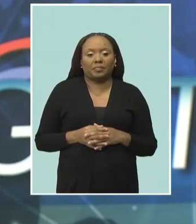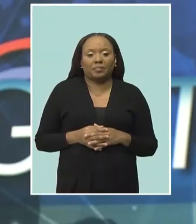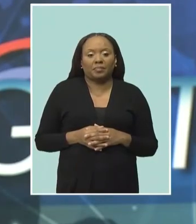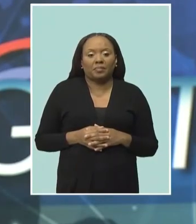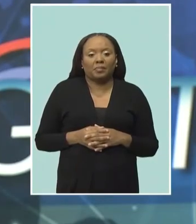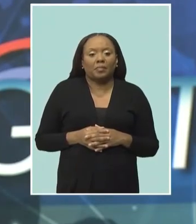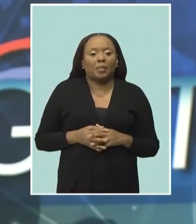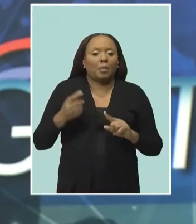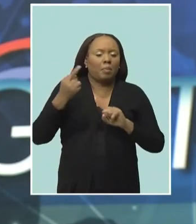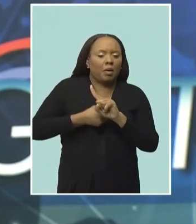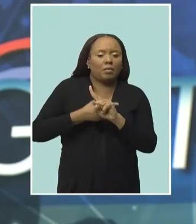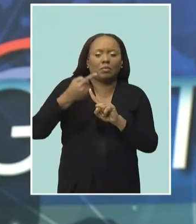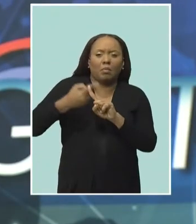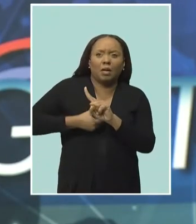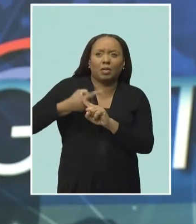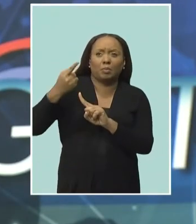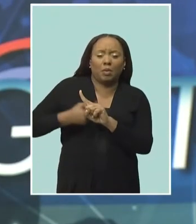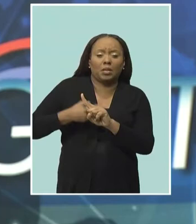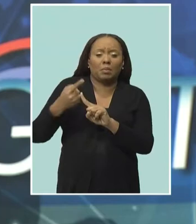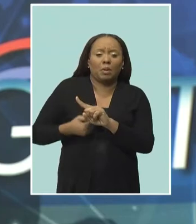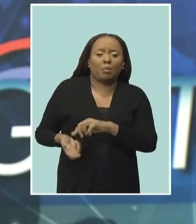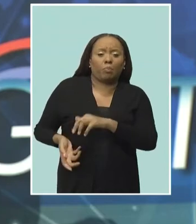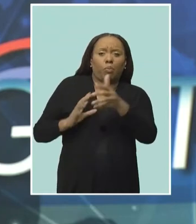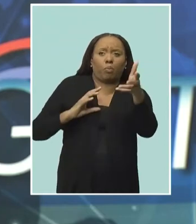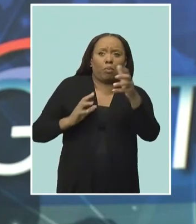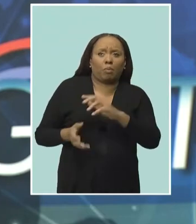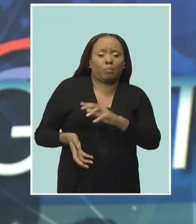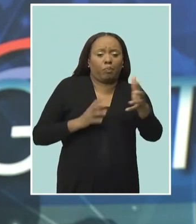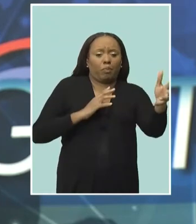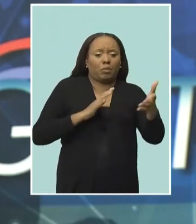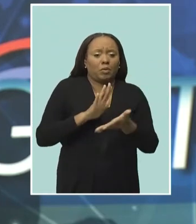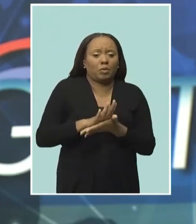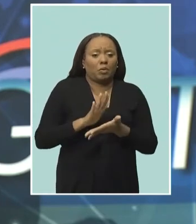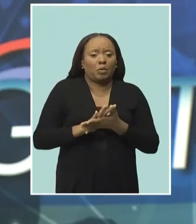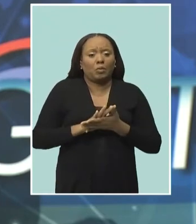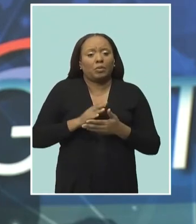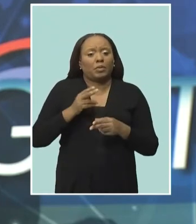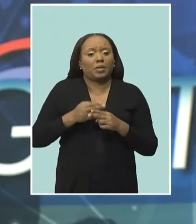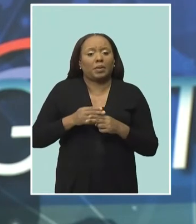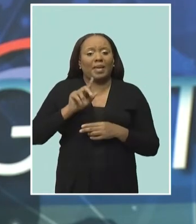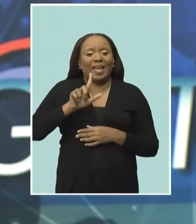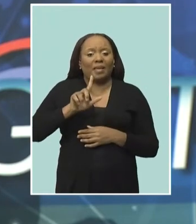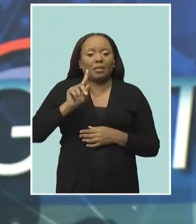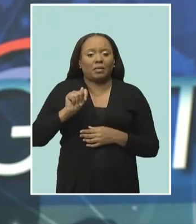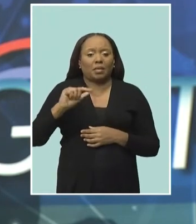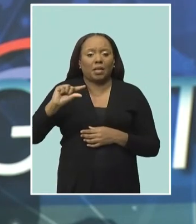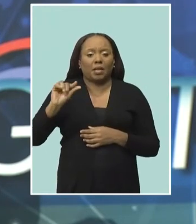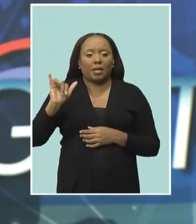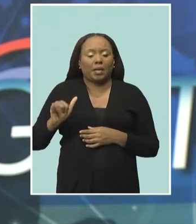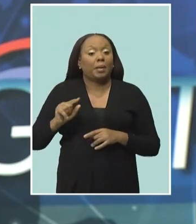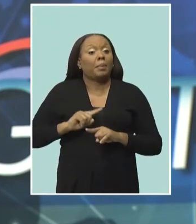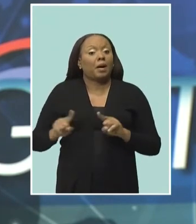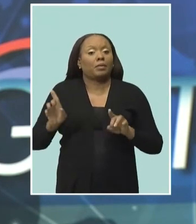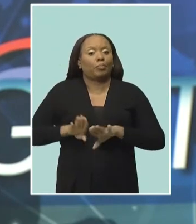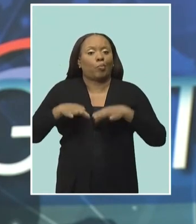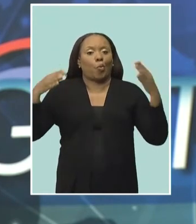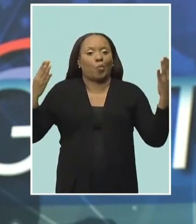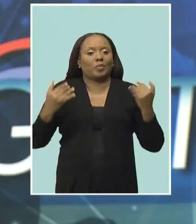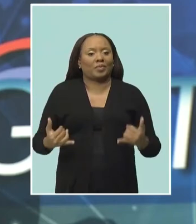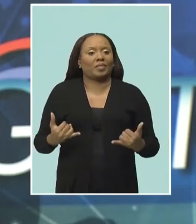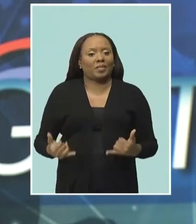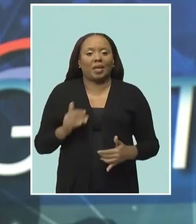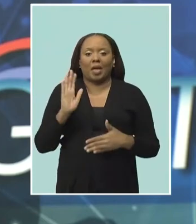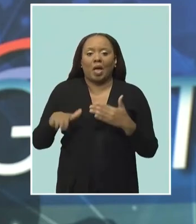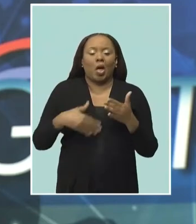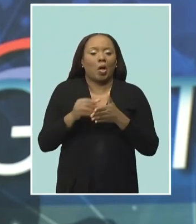After months of disruptions due to a persistent odor, the Lawrence T. Gay Memorial School reopened its doors to all students from